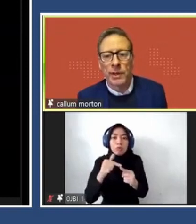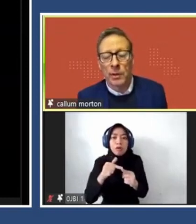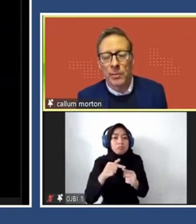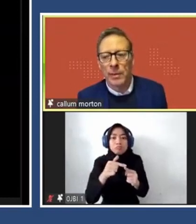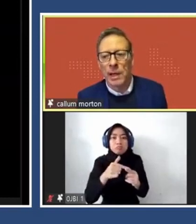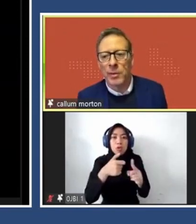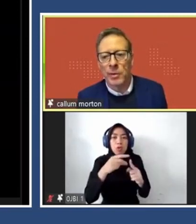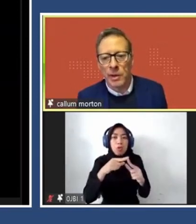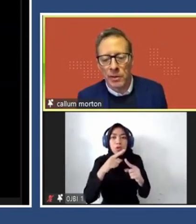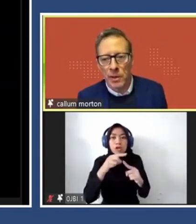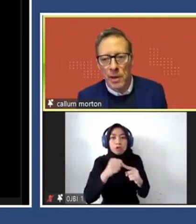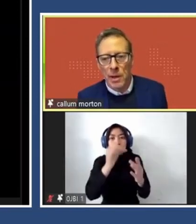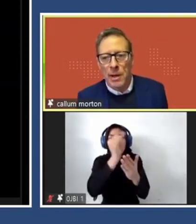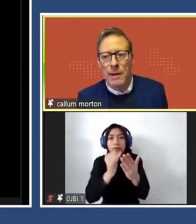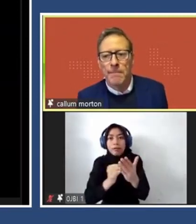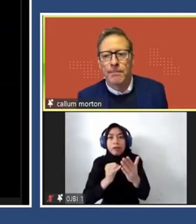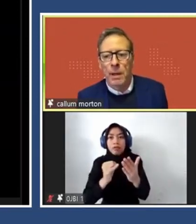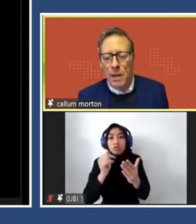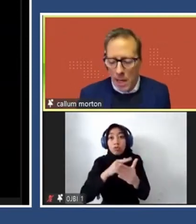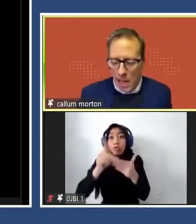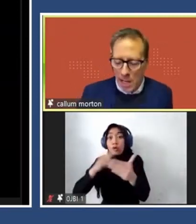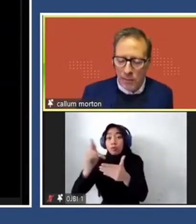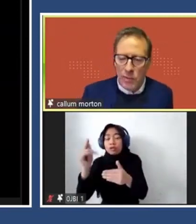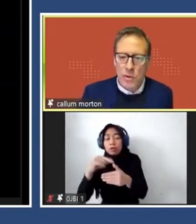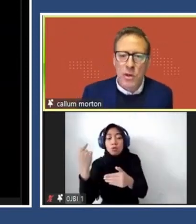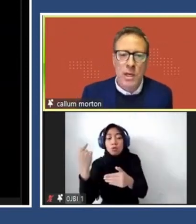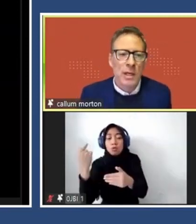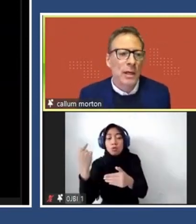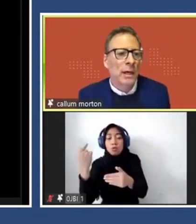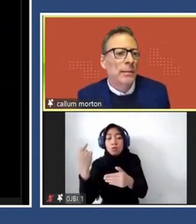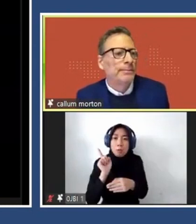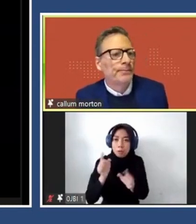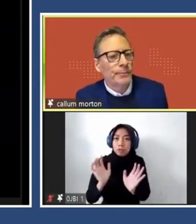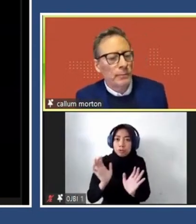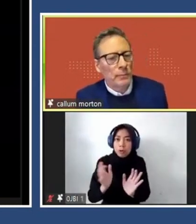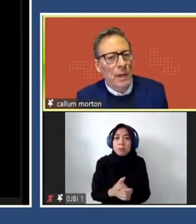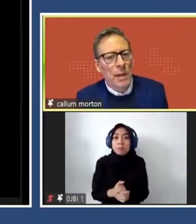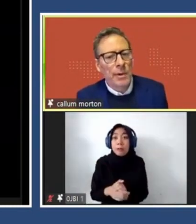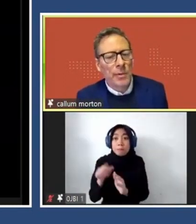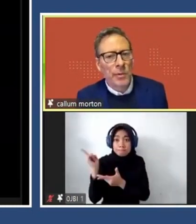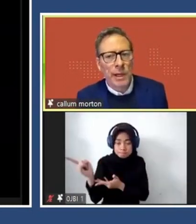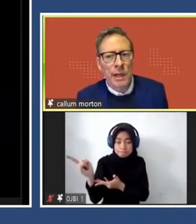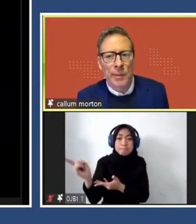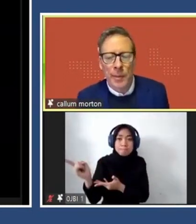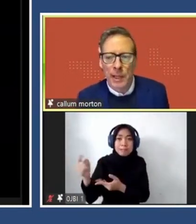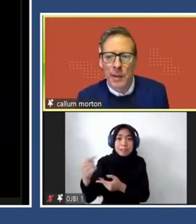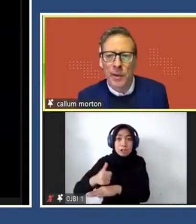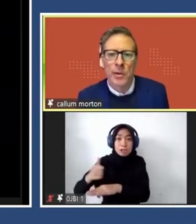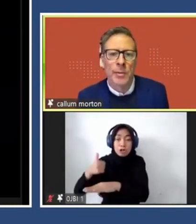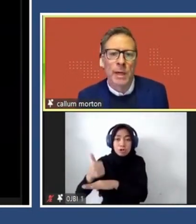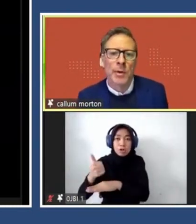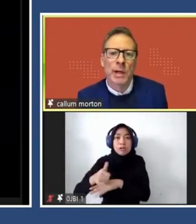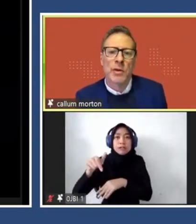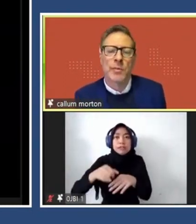particularly on public art projects. And so she, there was already a